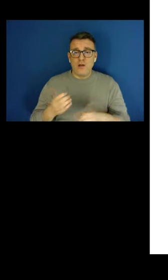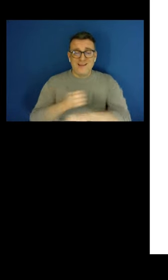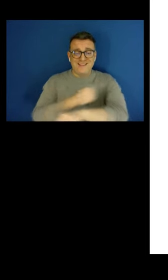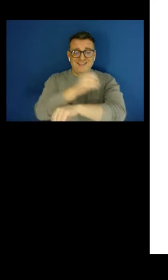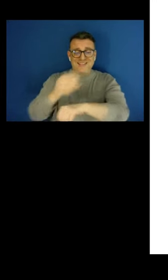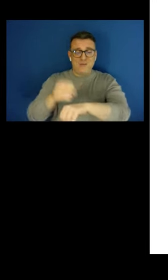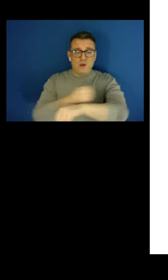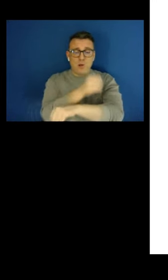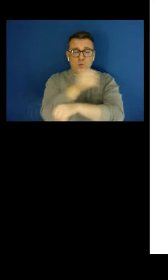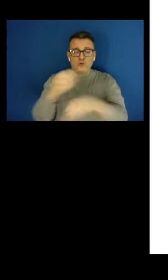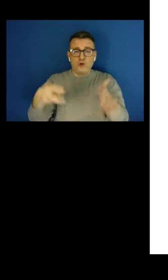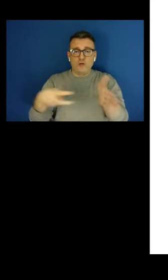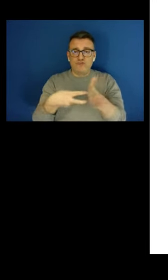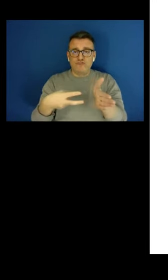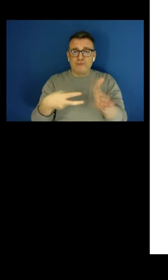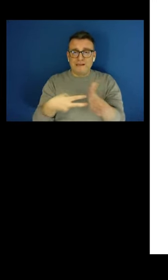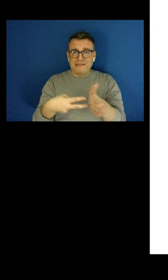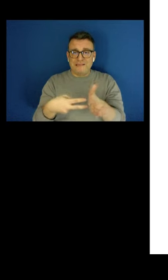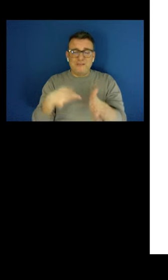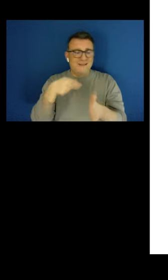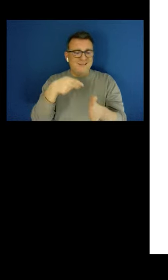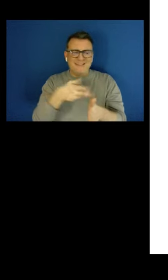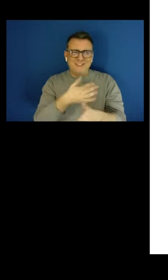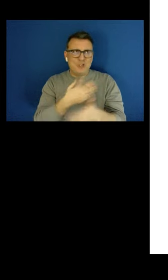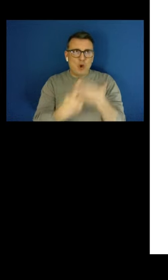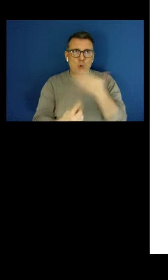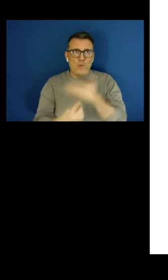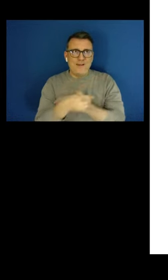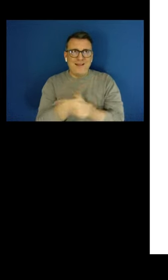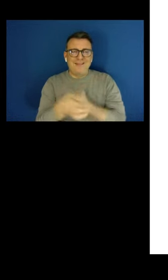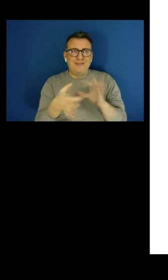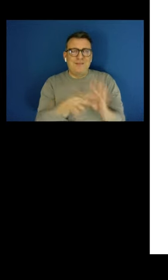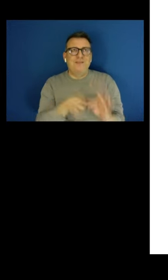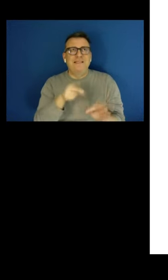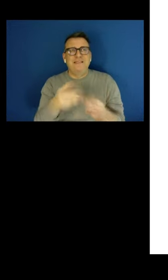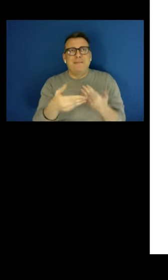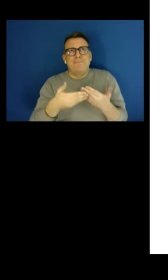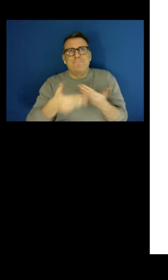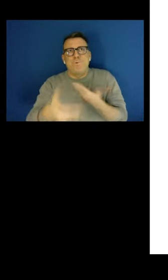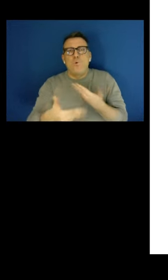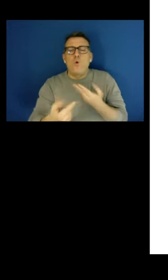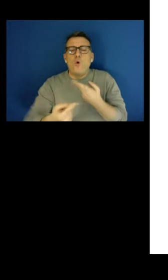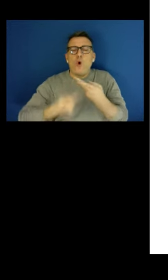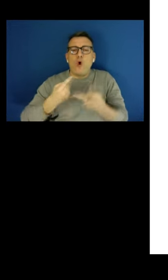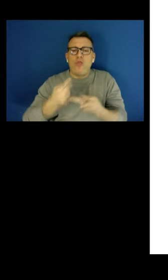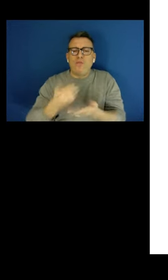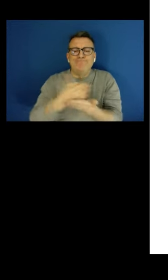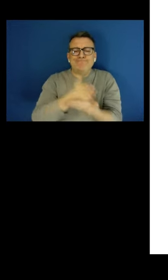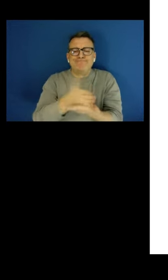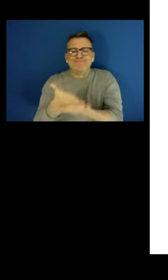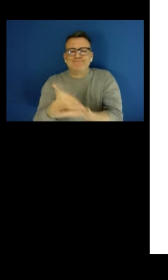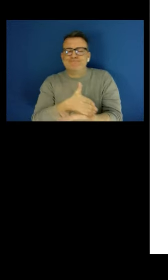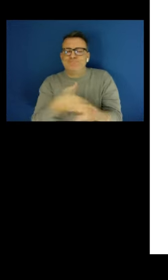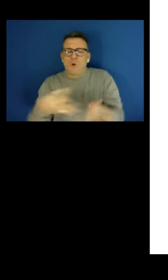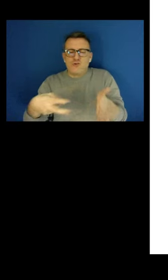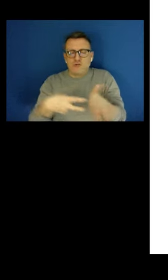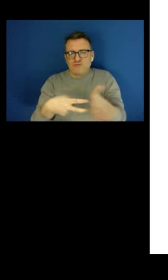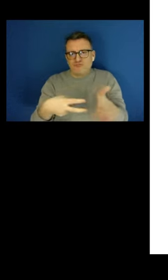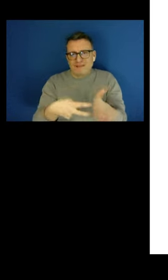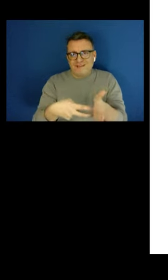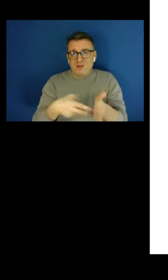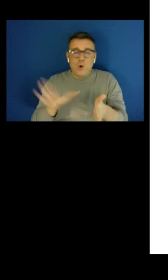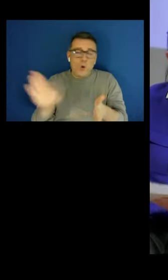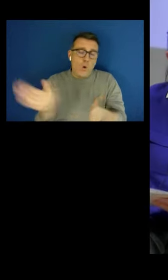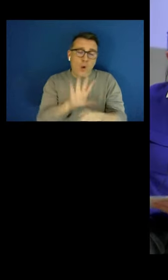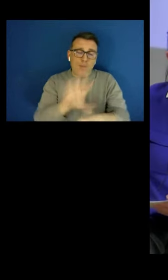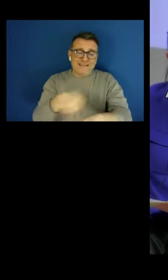So it's not just about zero-hour contracts, it's about other types of precarious contracts as well. These have all been instituted to make the labor market